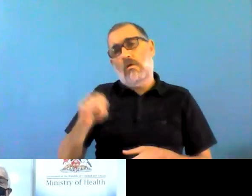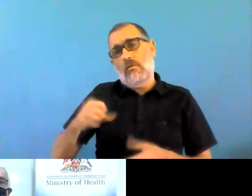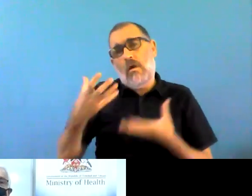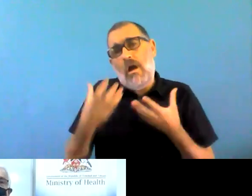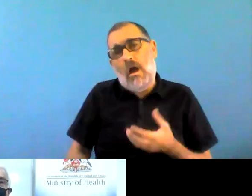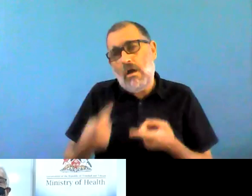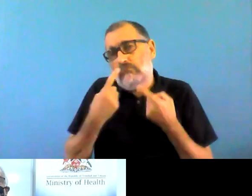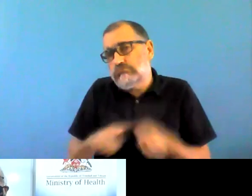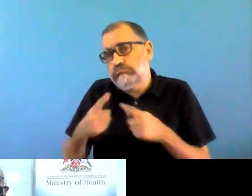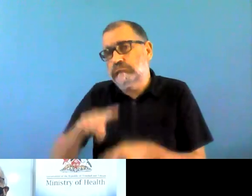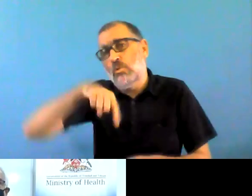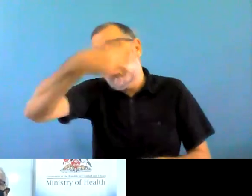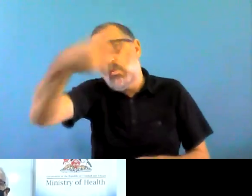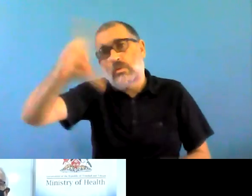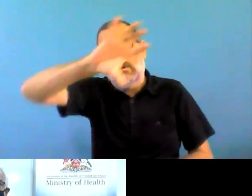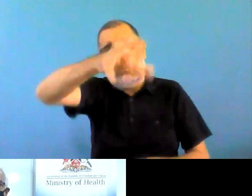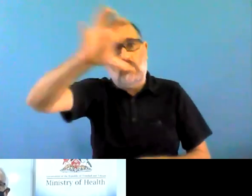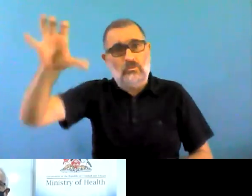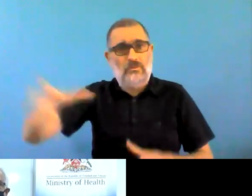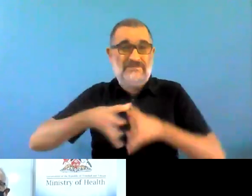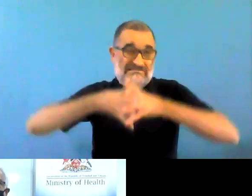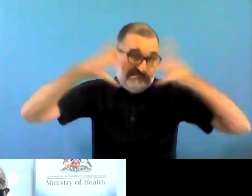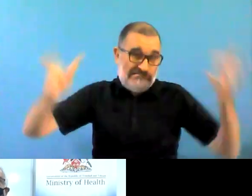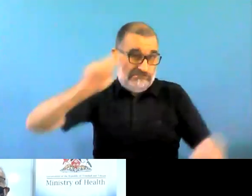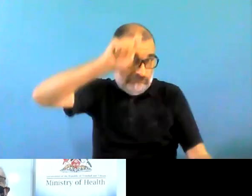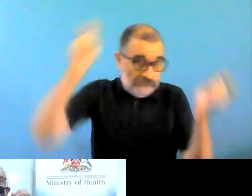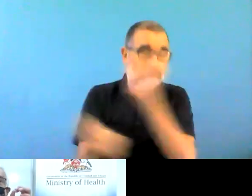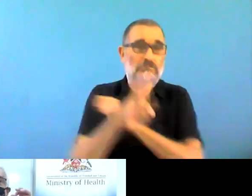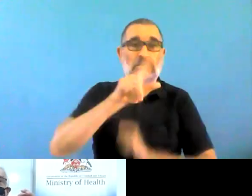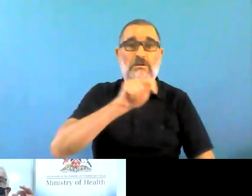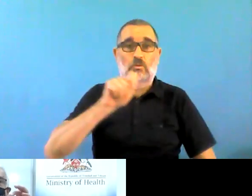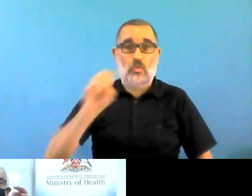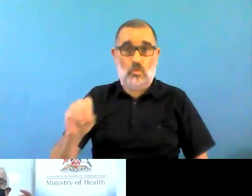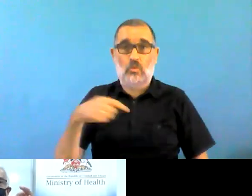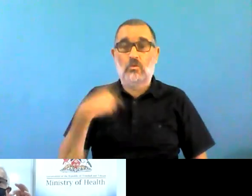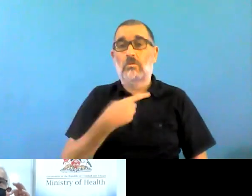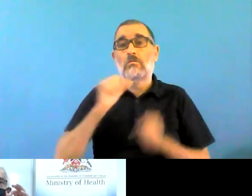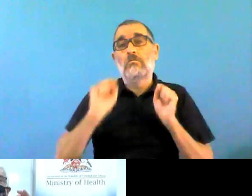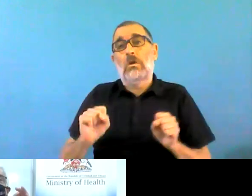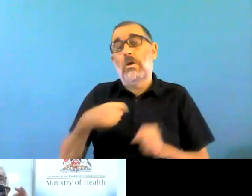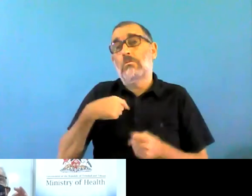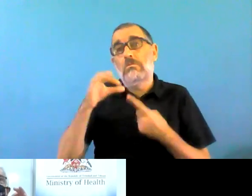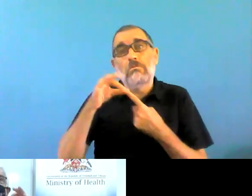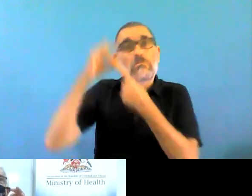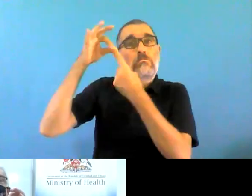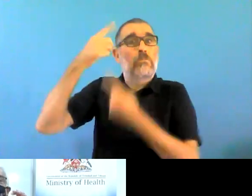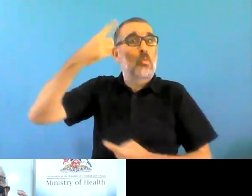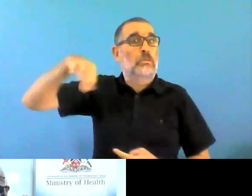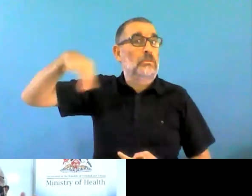was that we had a very centralized system where we have one mental health hospital